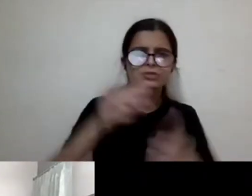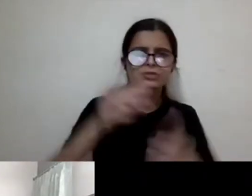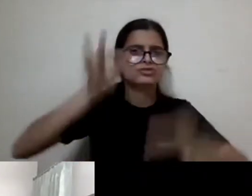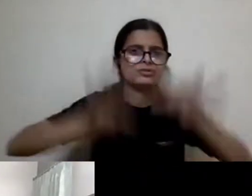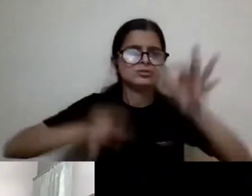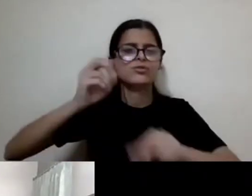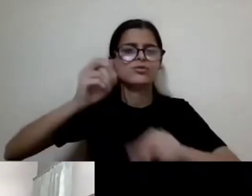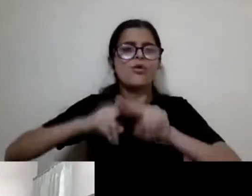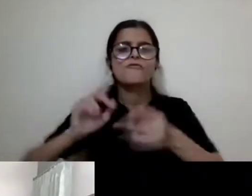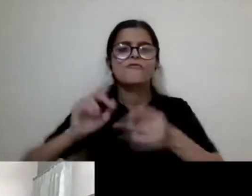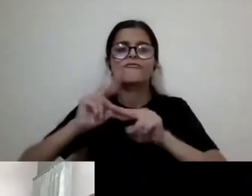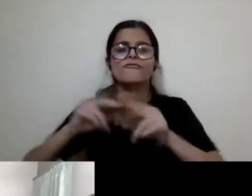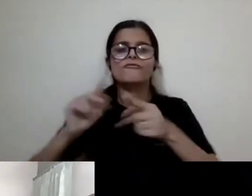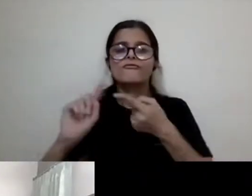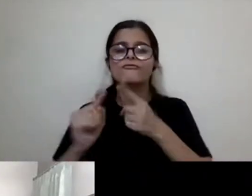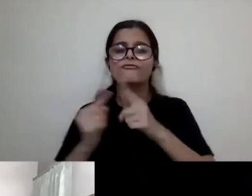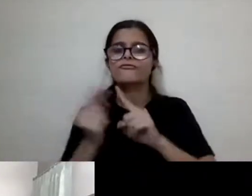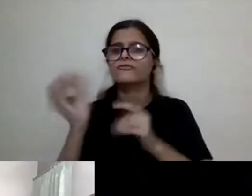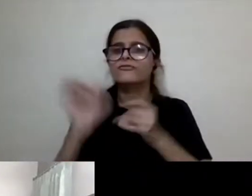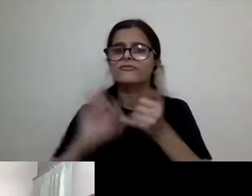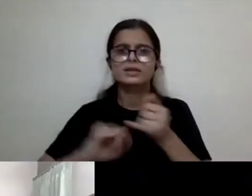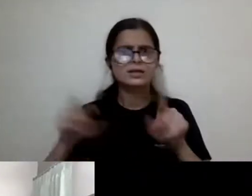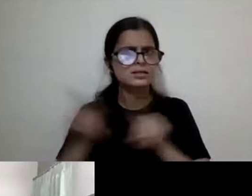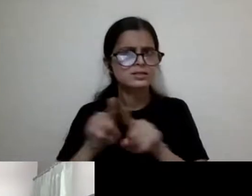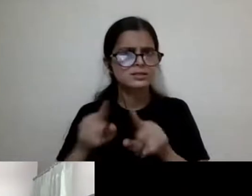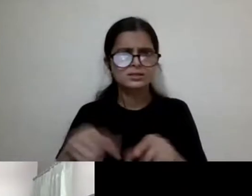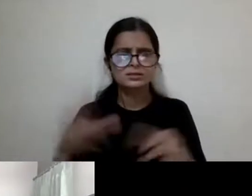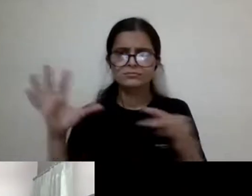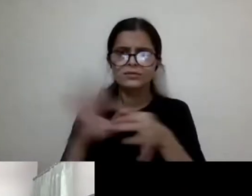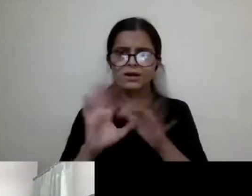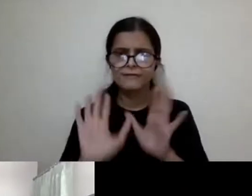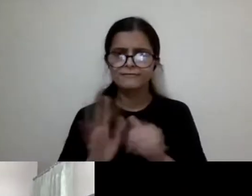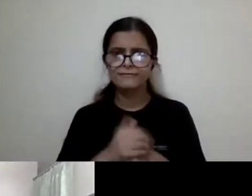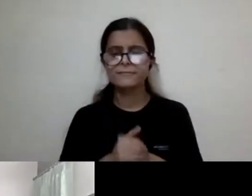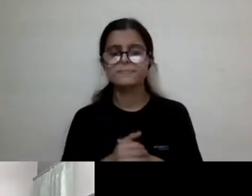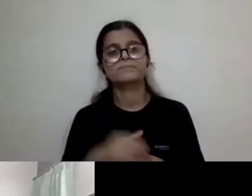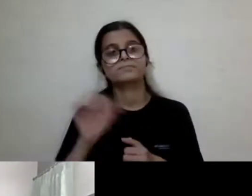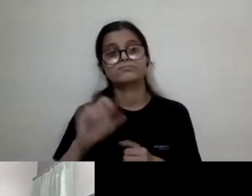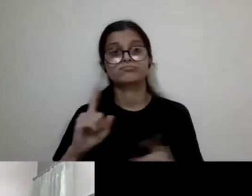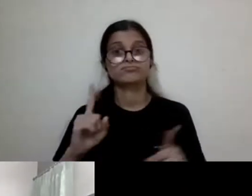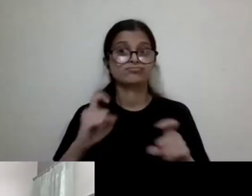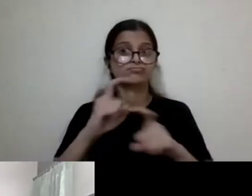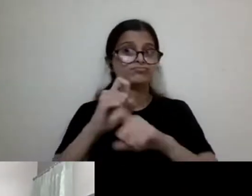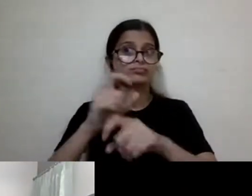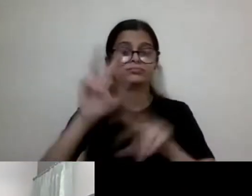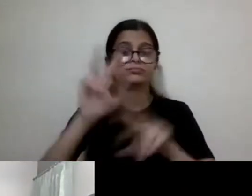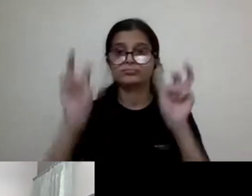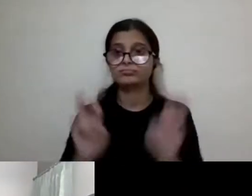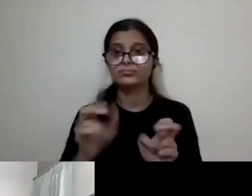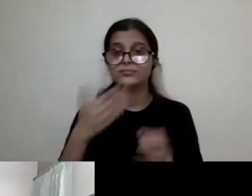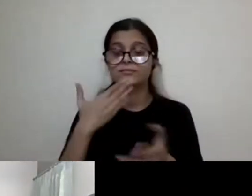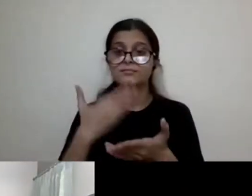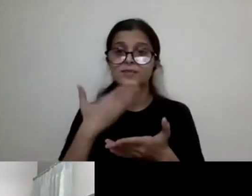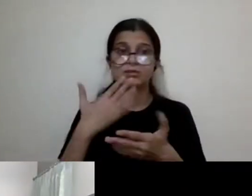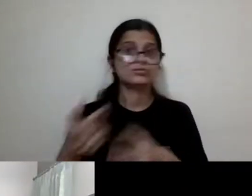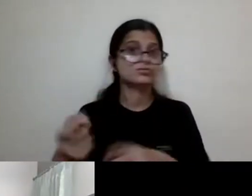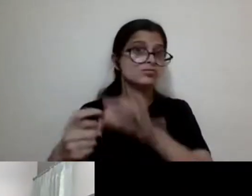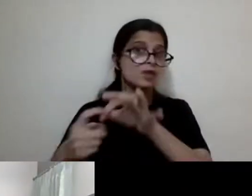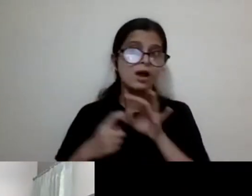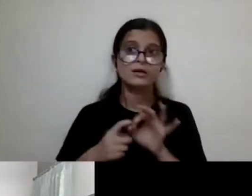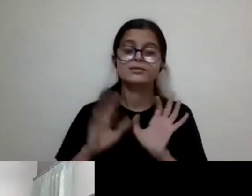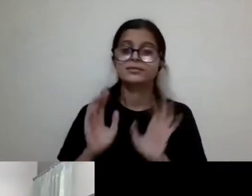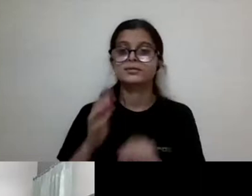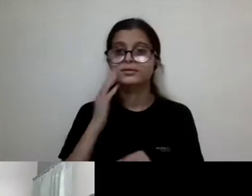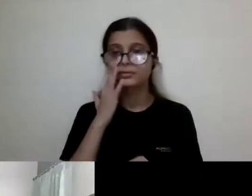for the disability? Yeah, this is such a complicated topic. Um, Madhvi, thank you for bringing it up. Um,